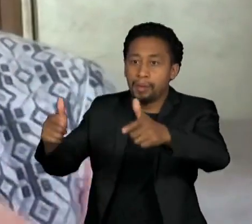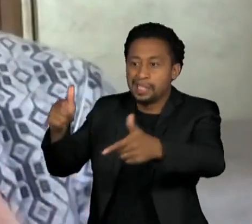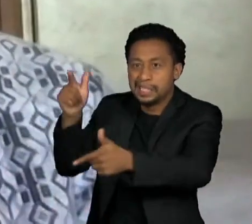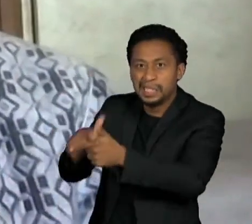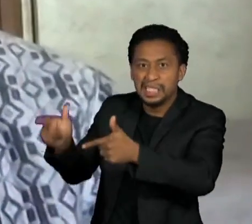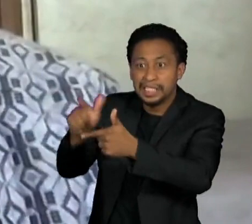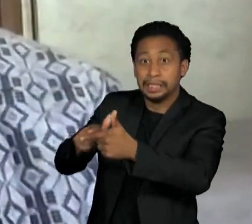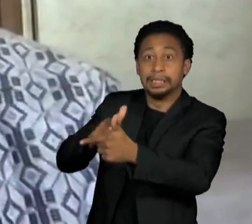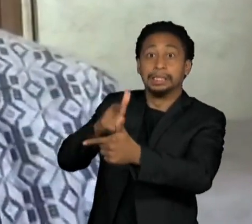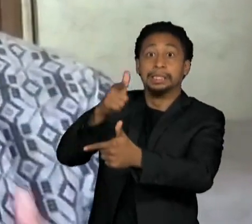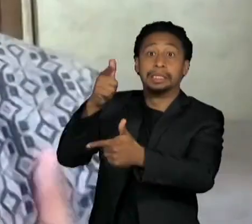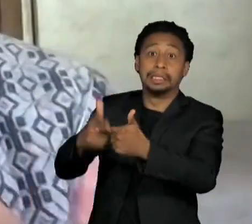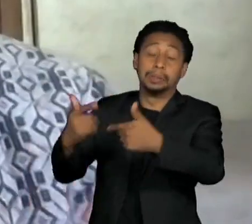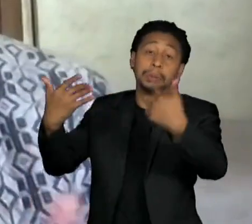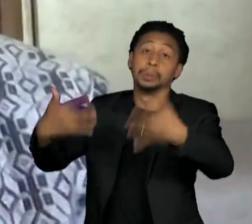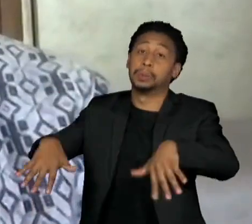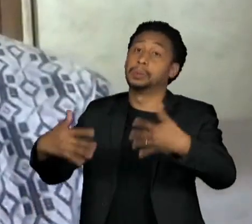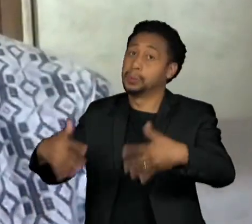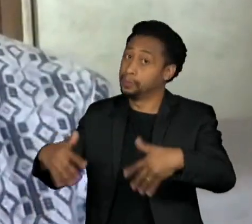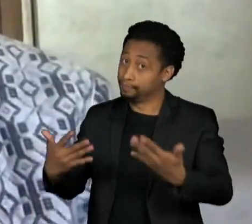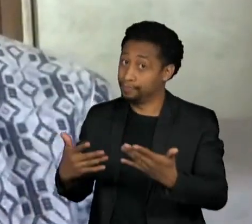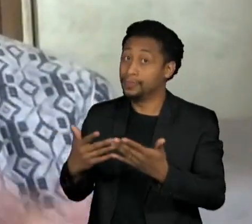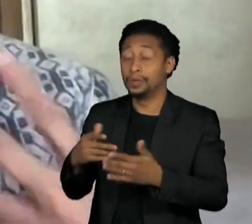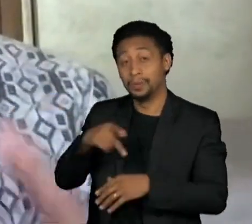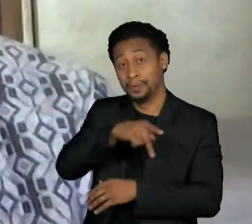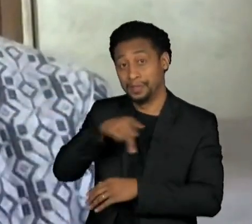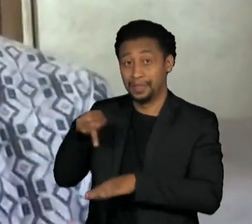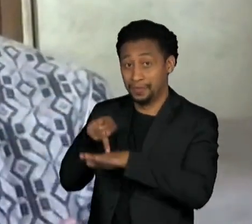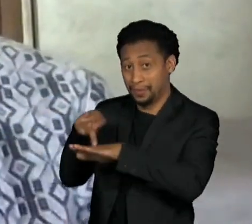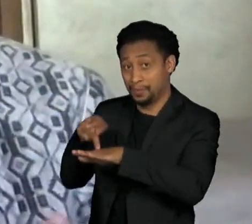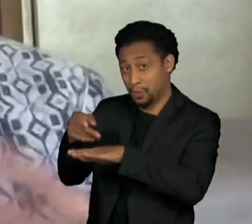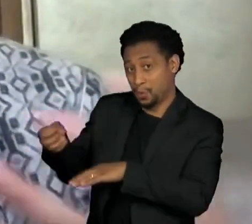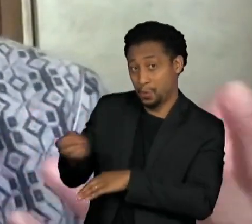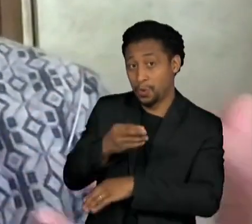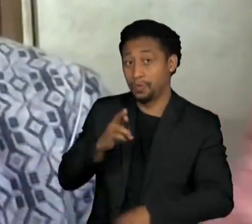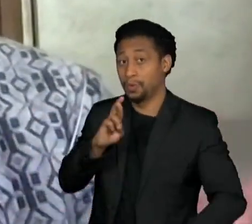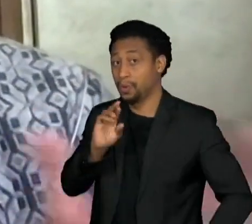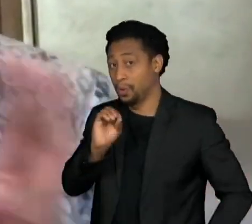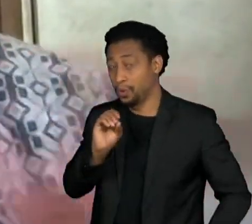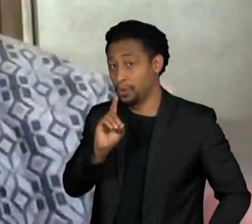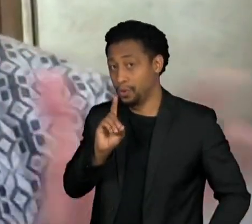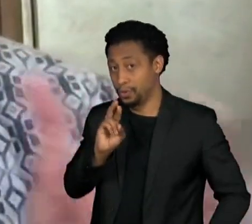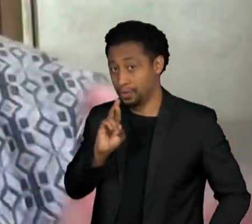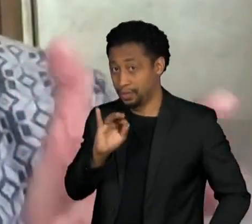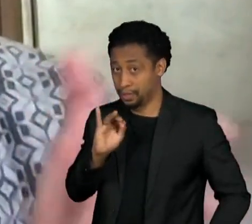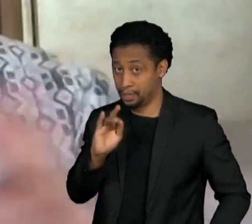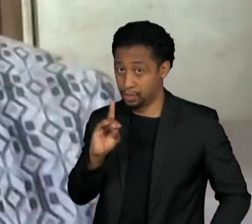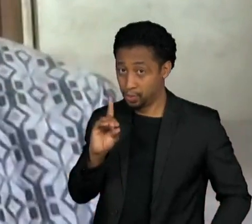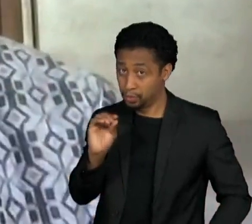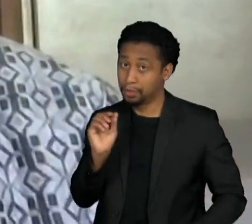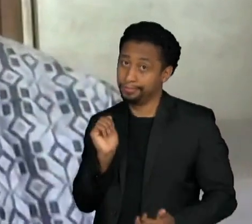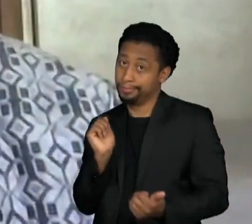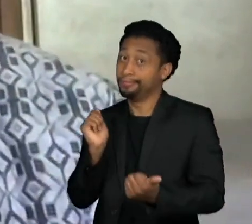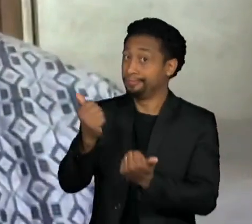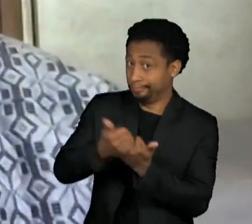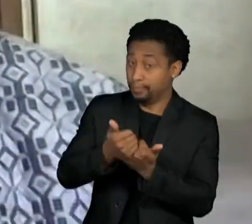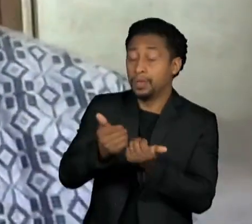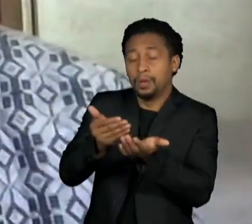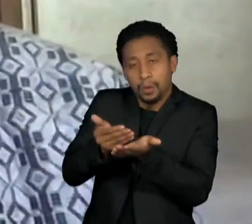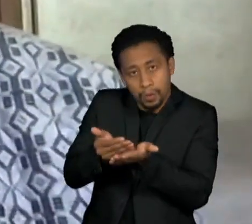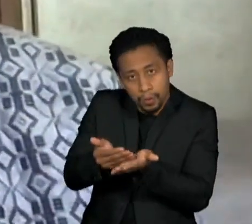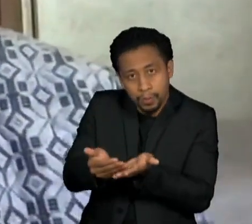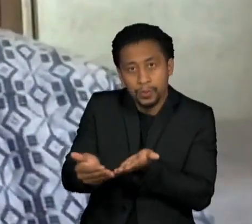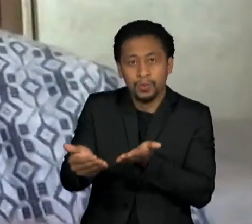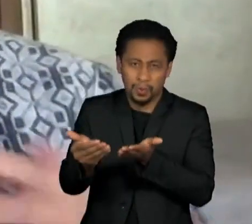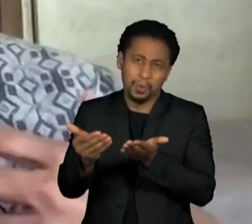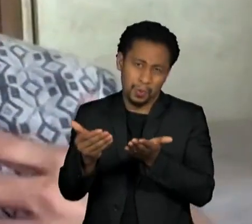Rodrigo Duterte won as president. He continued, and this is in the book, information